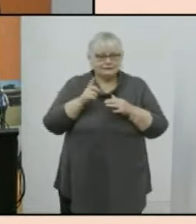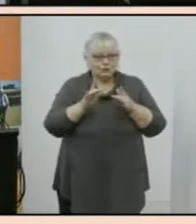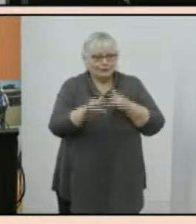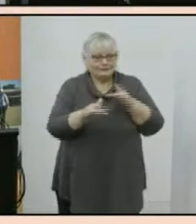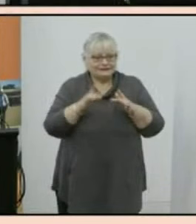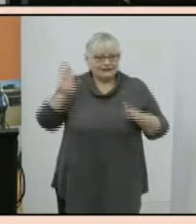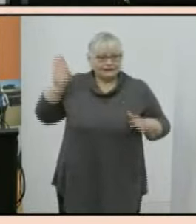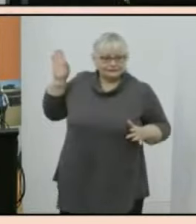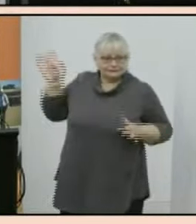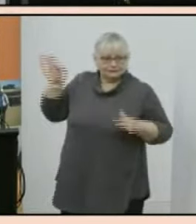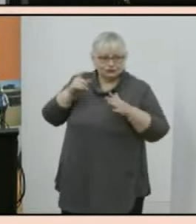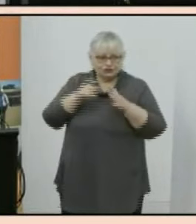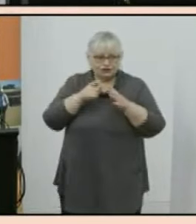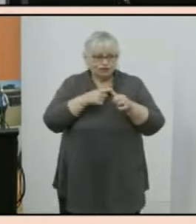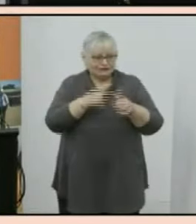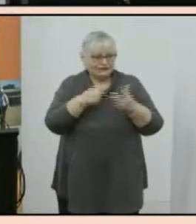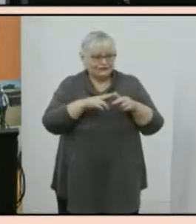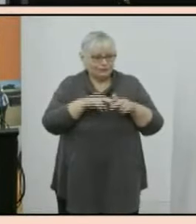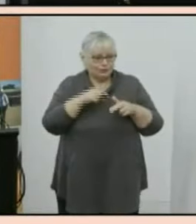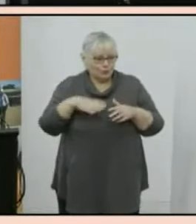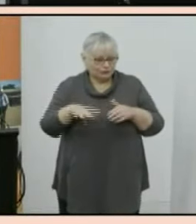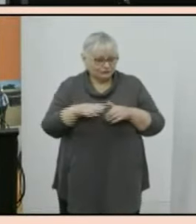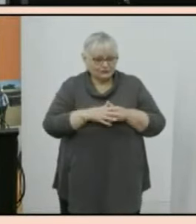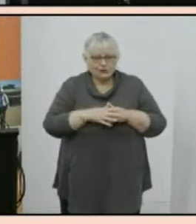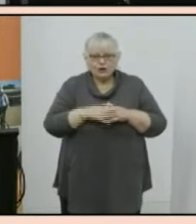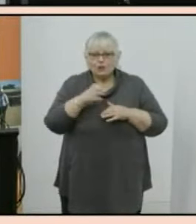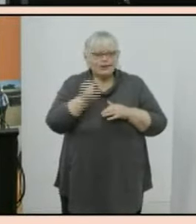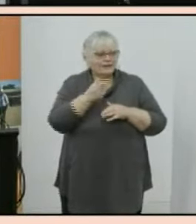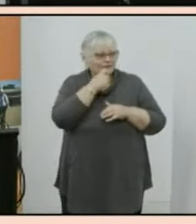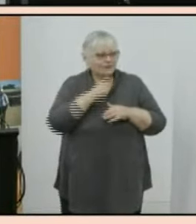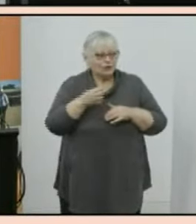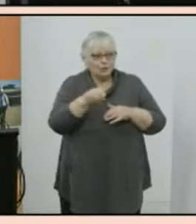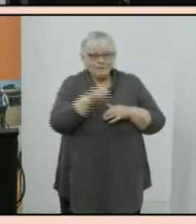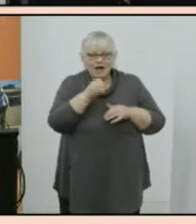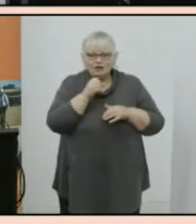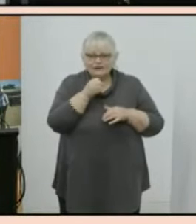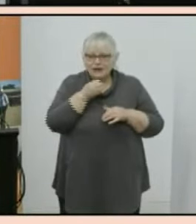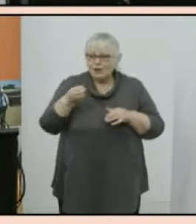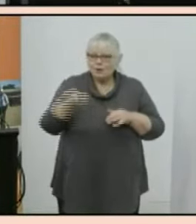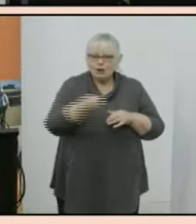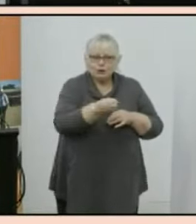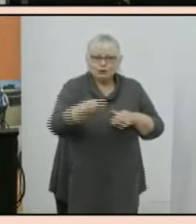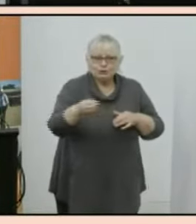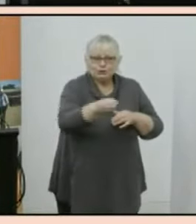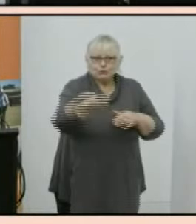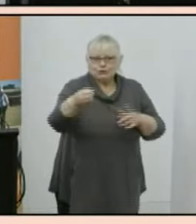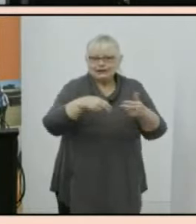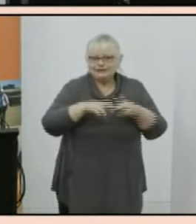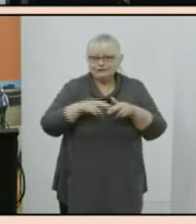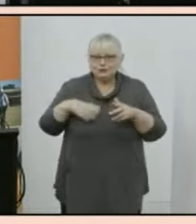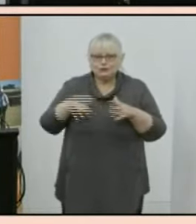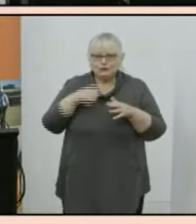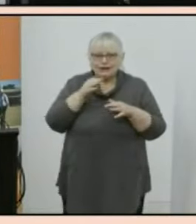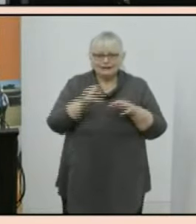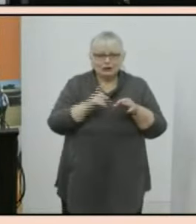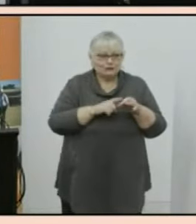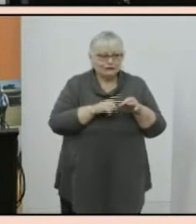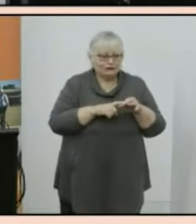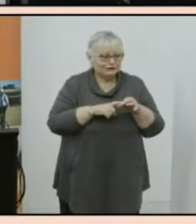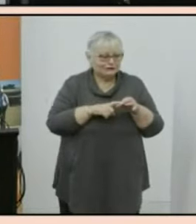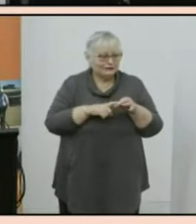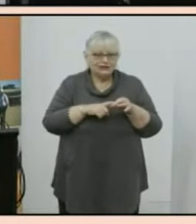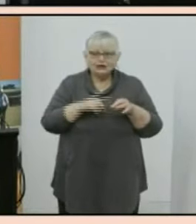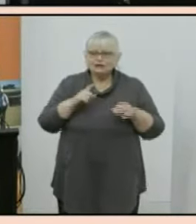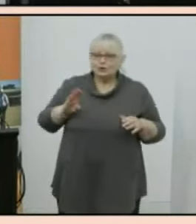now and we have a couple of roving microphones in the theatre here this morning so i may ask you to